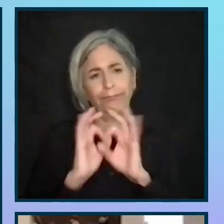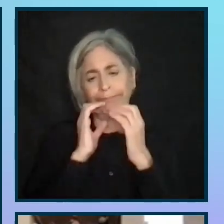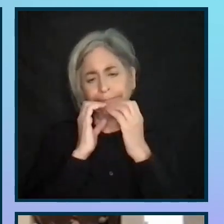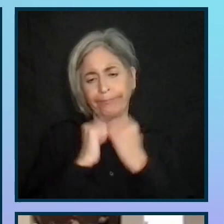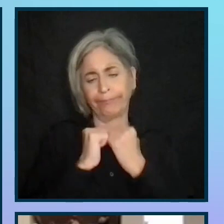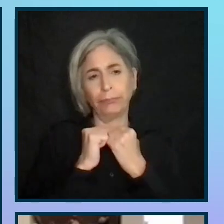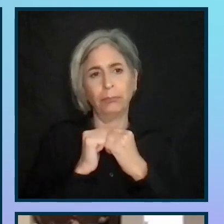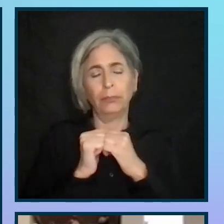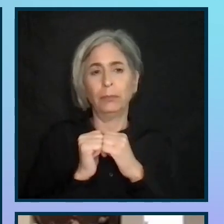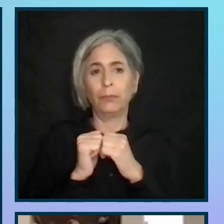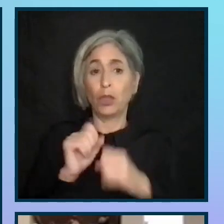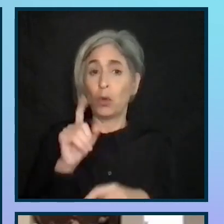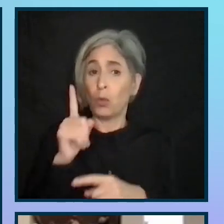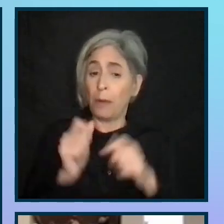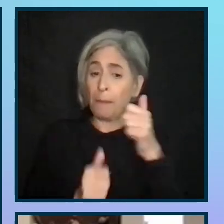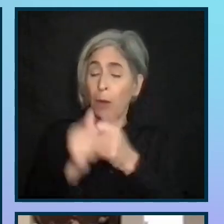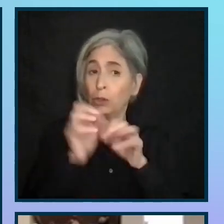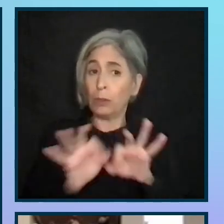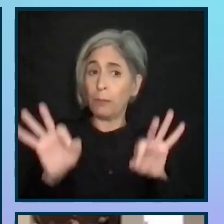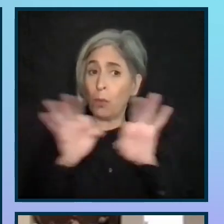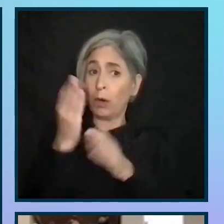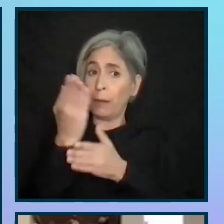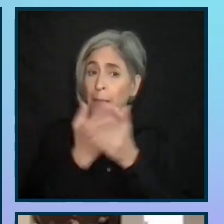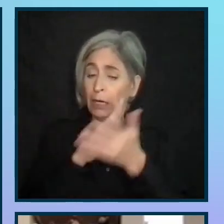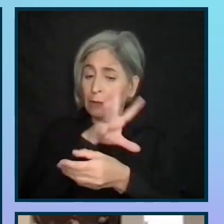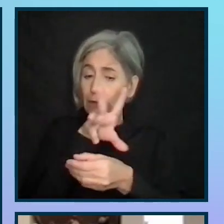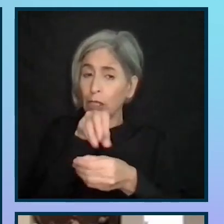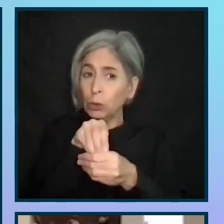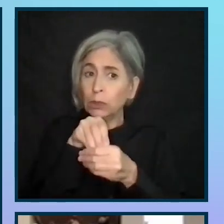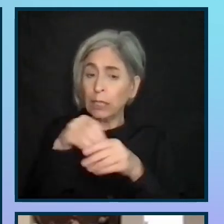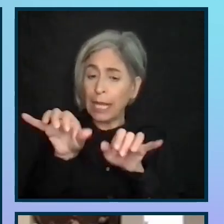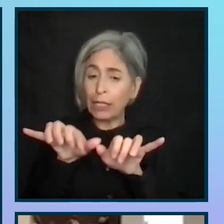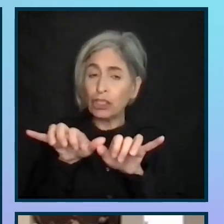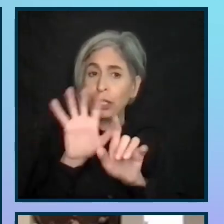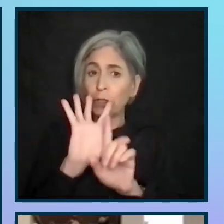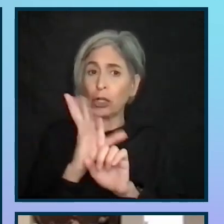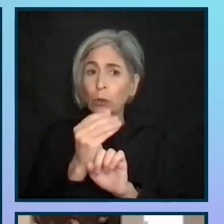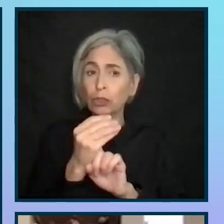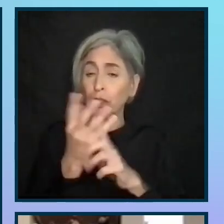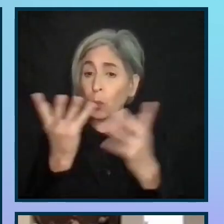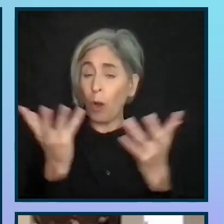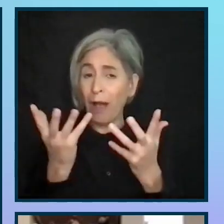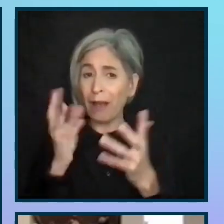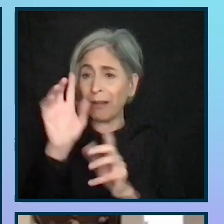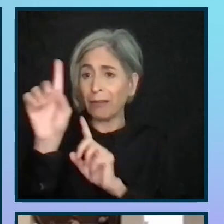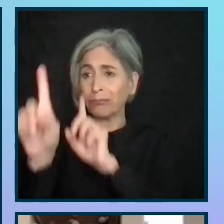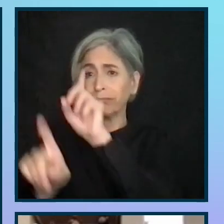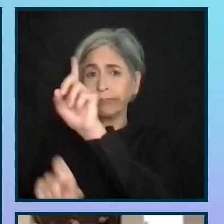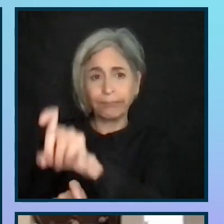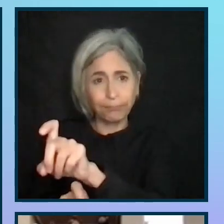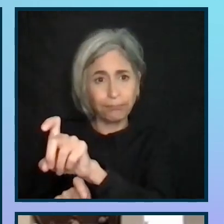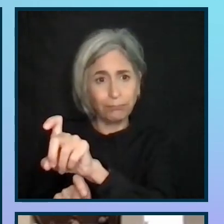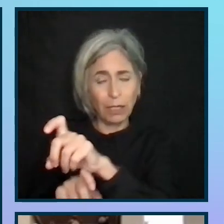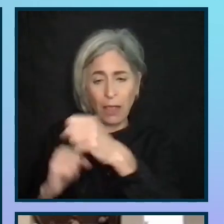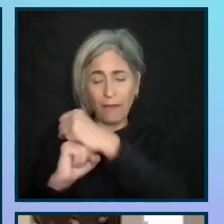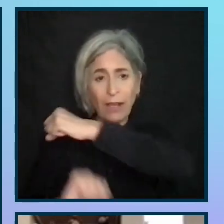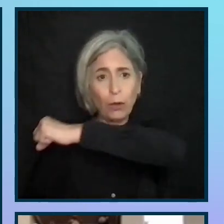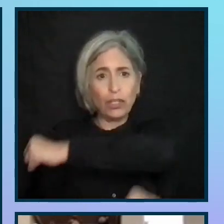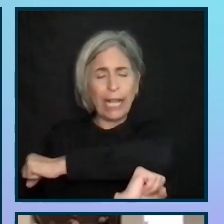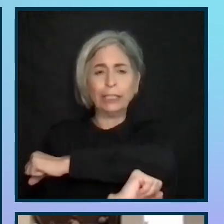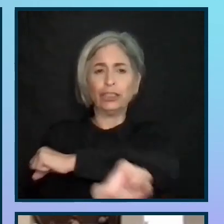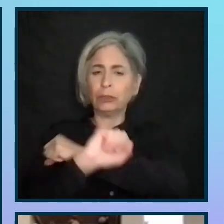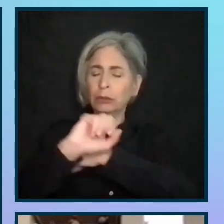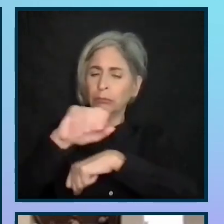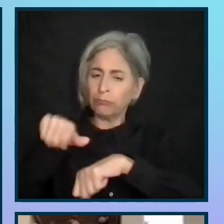One of the most important parts of an inclusive engineering culture is asking questions. The foundational principles of